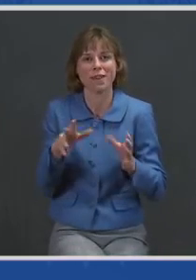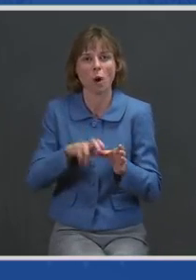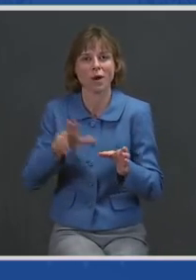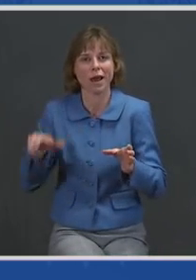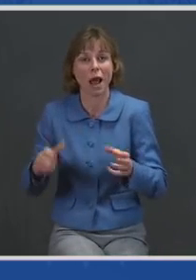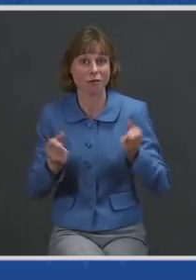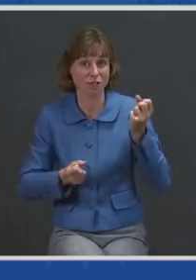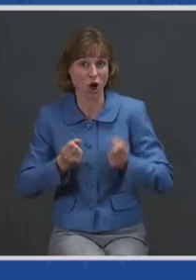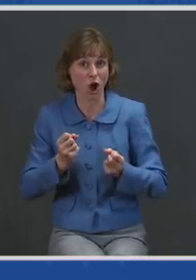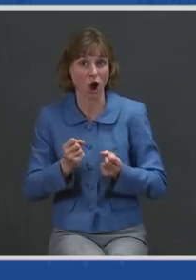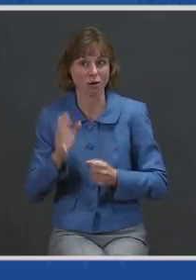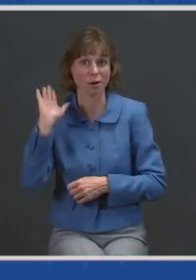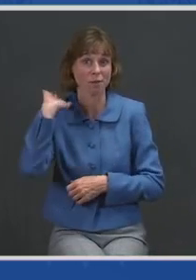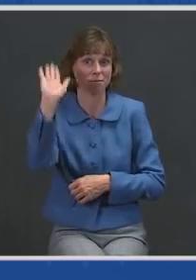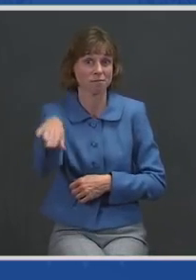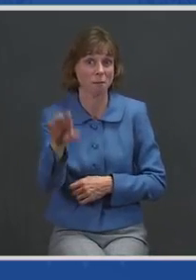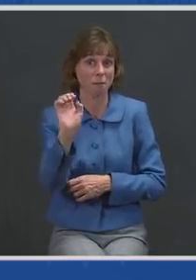an hour.